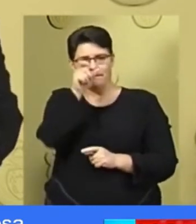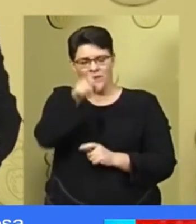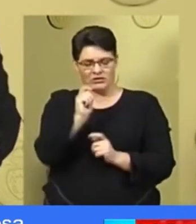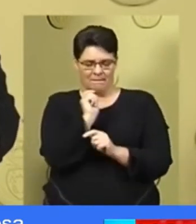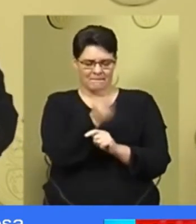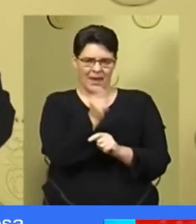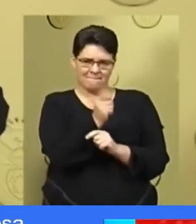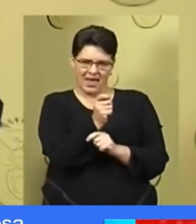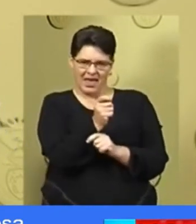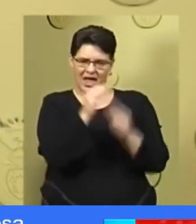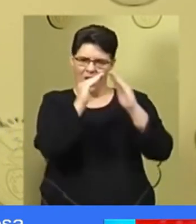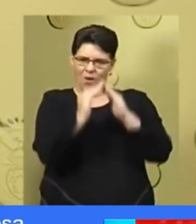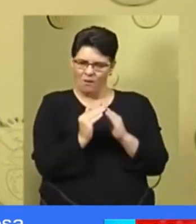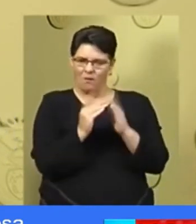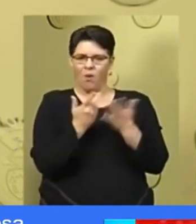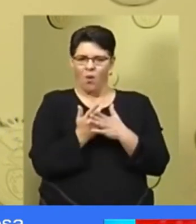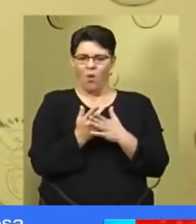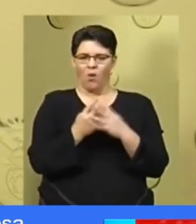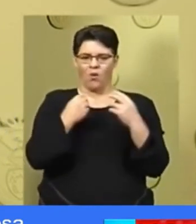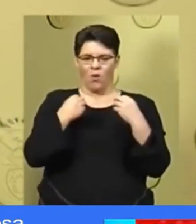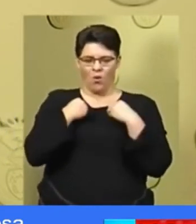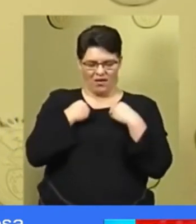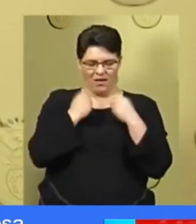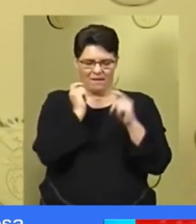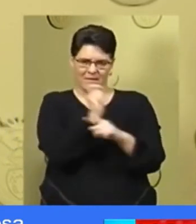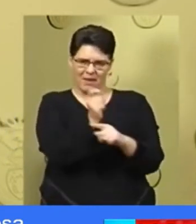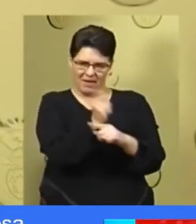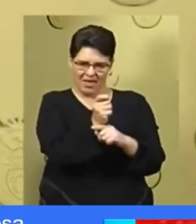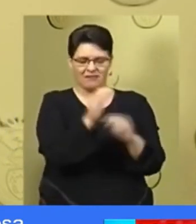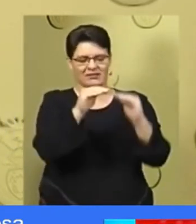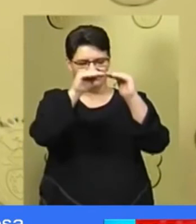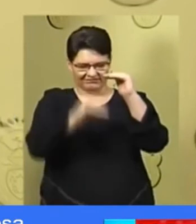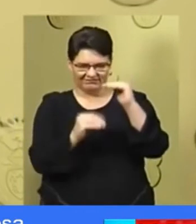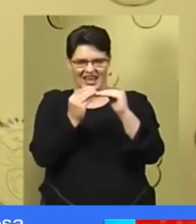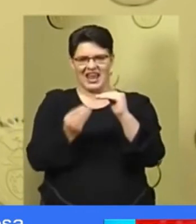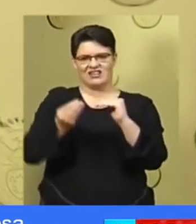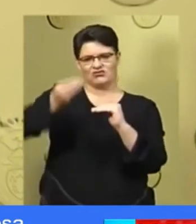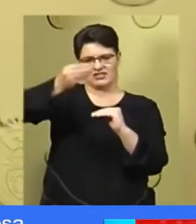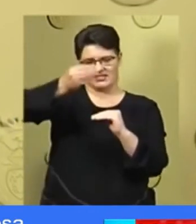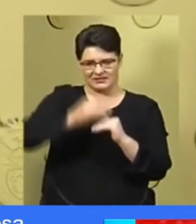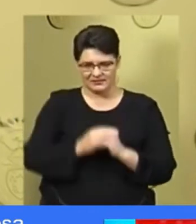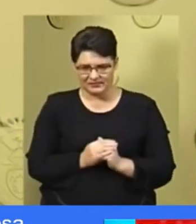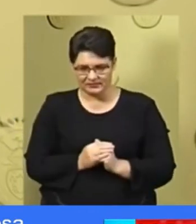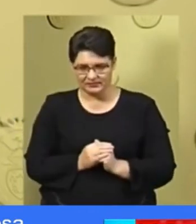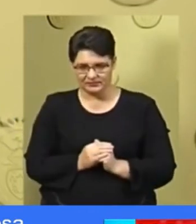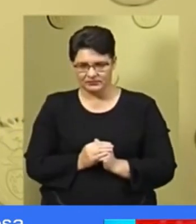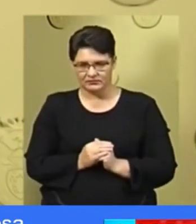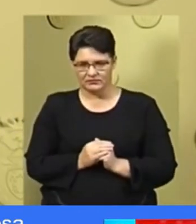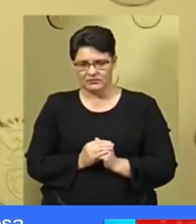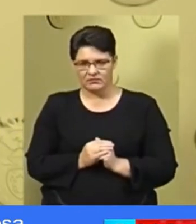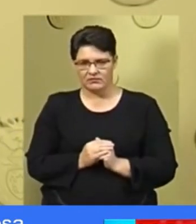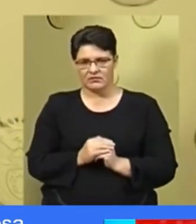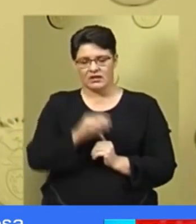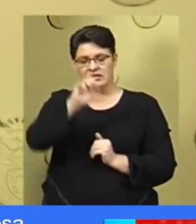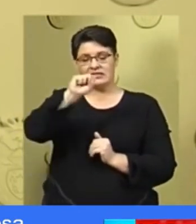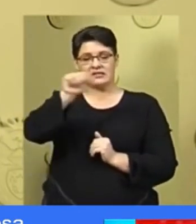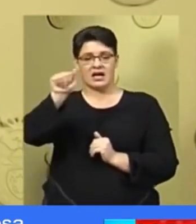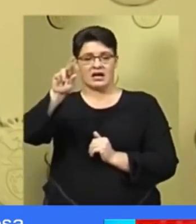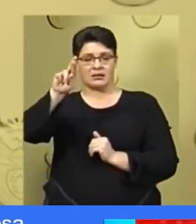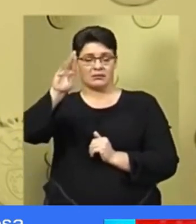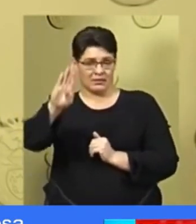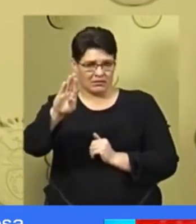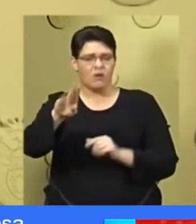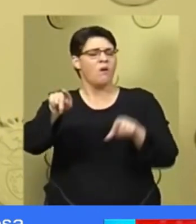consumers and businesses with the lower interest rate. The South African Reserve Bank has